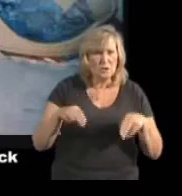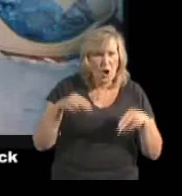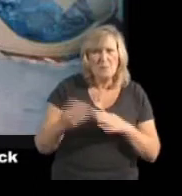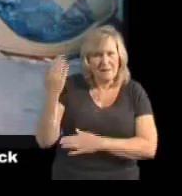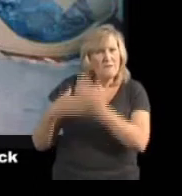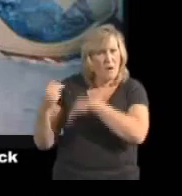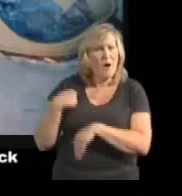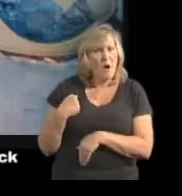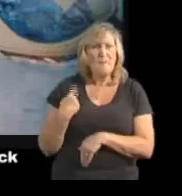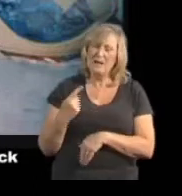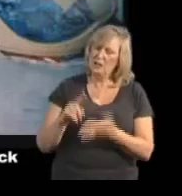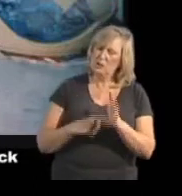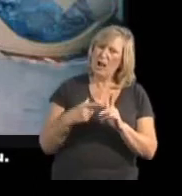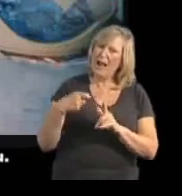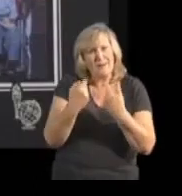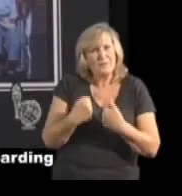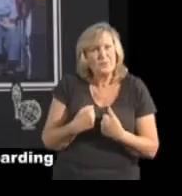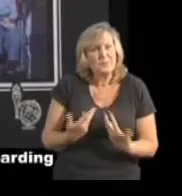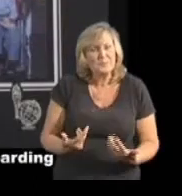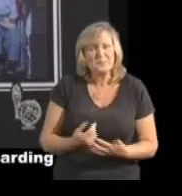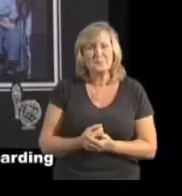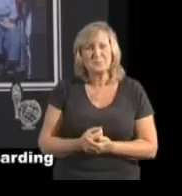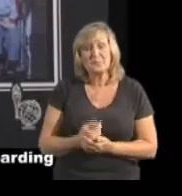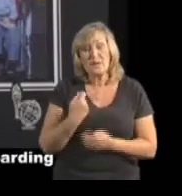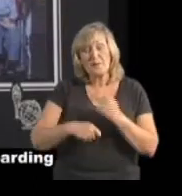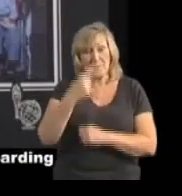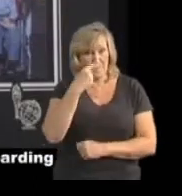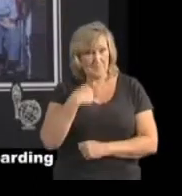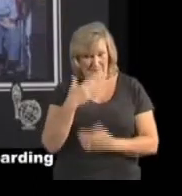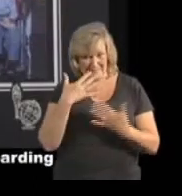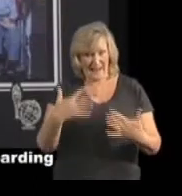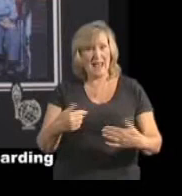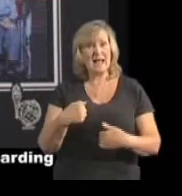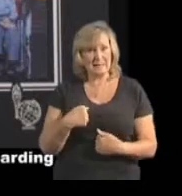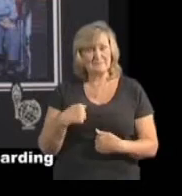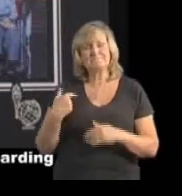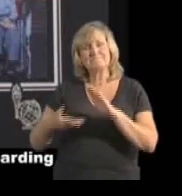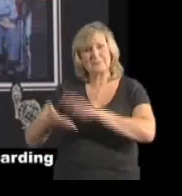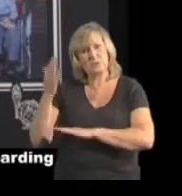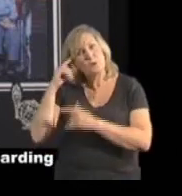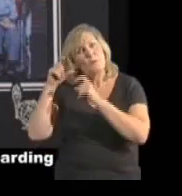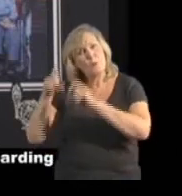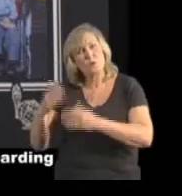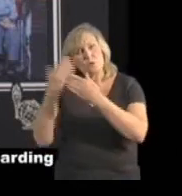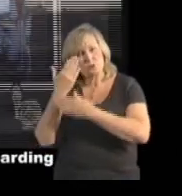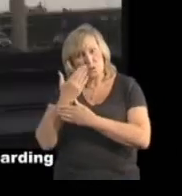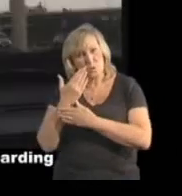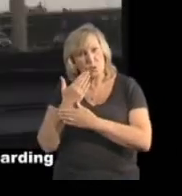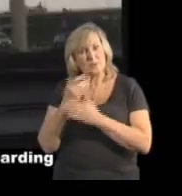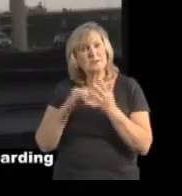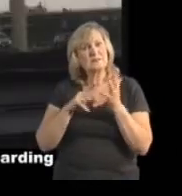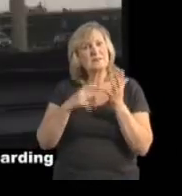Jack is very special to me. When I was ten I went down to a boarding school in Sowie